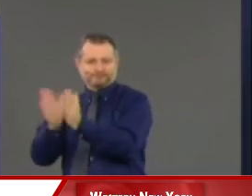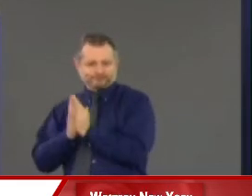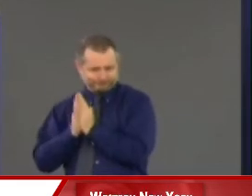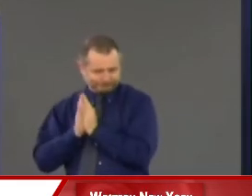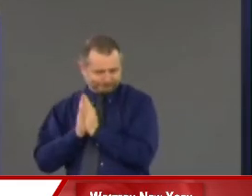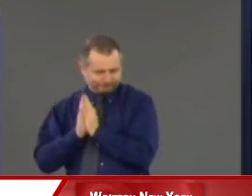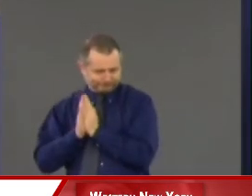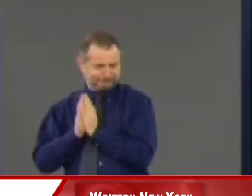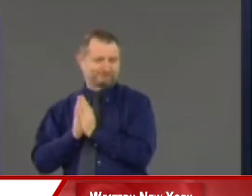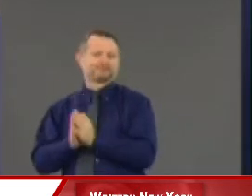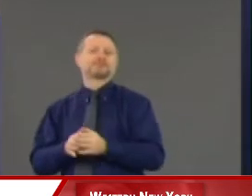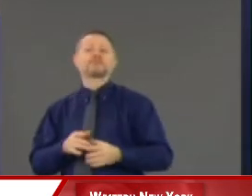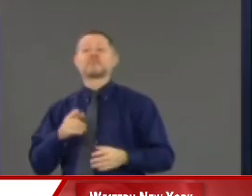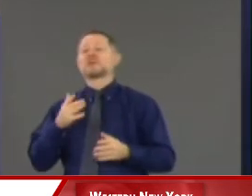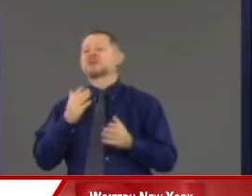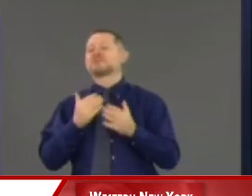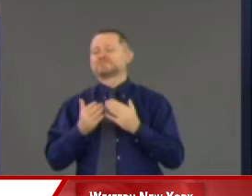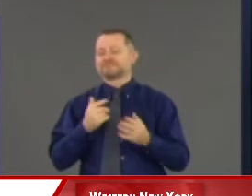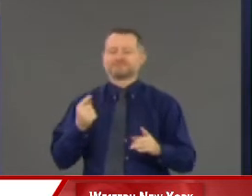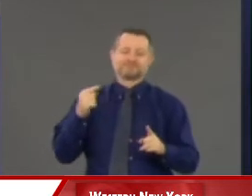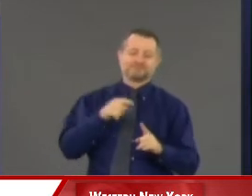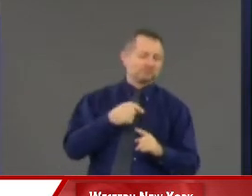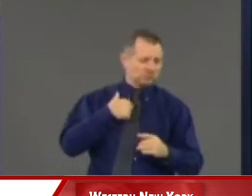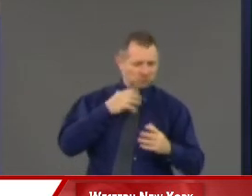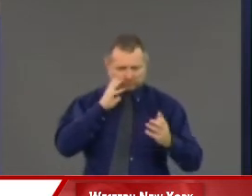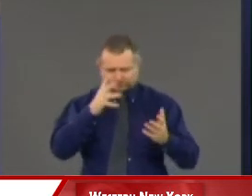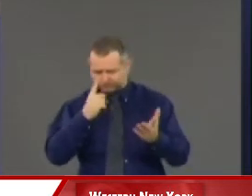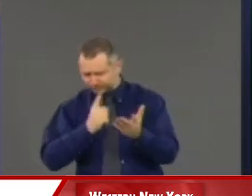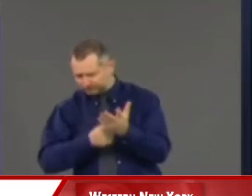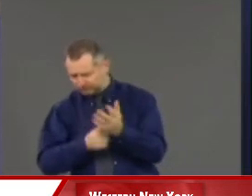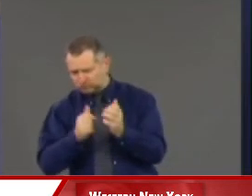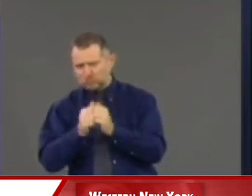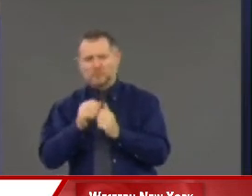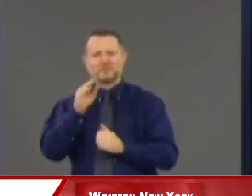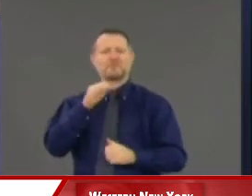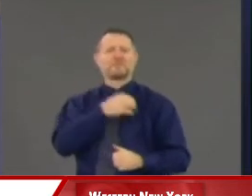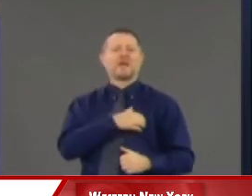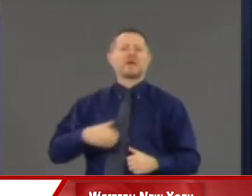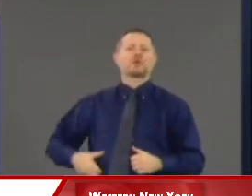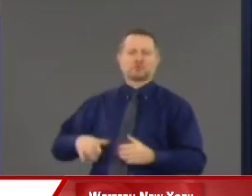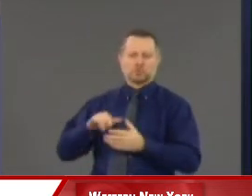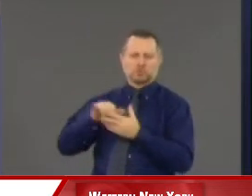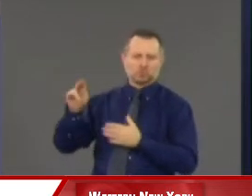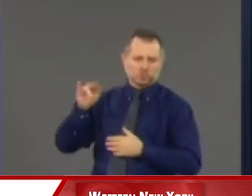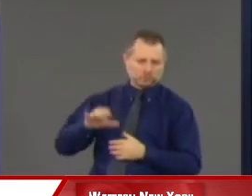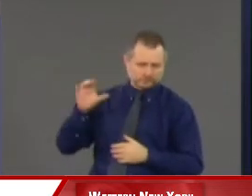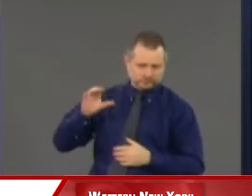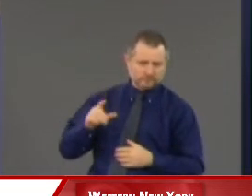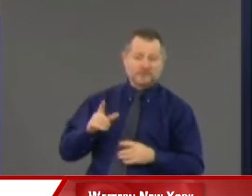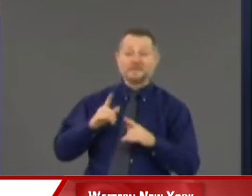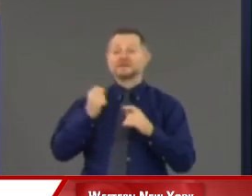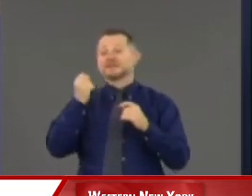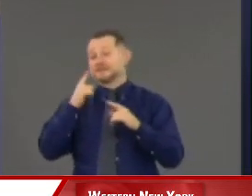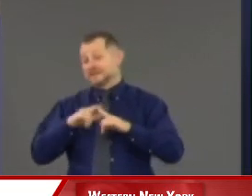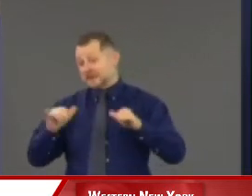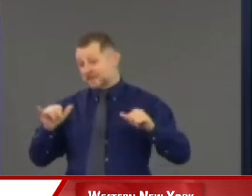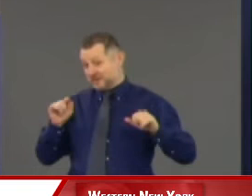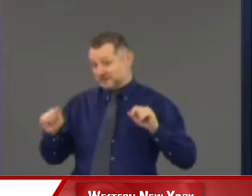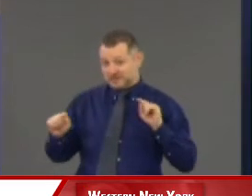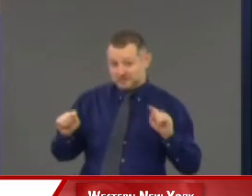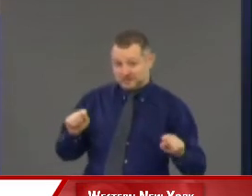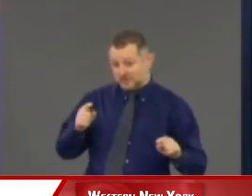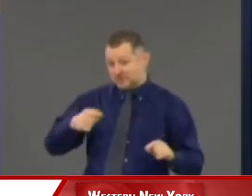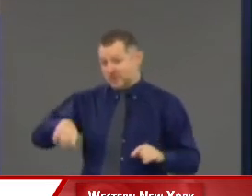But I'm going to speak to the mayor about, in the meantime, what is the response to those police actions on video,